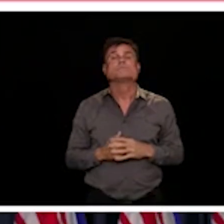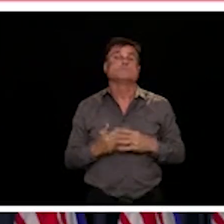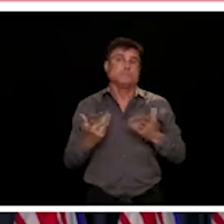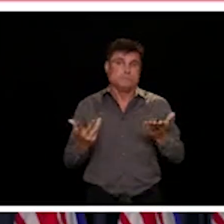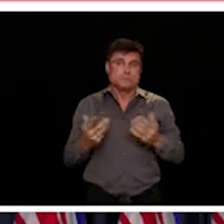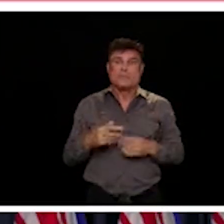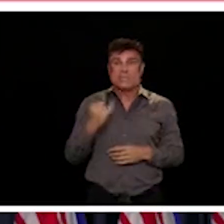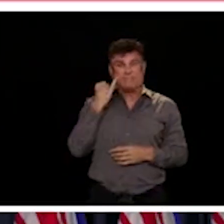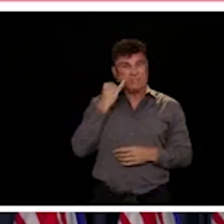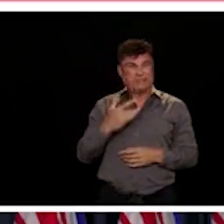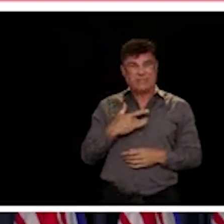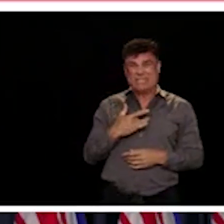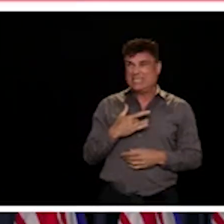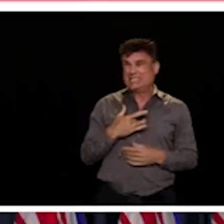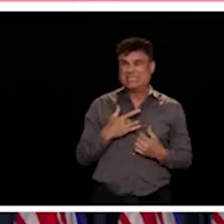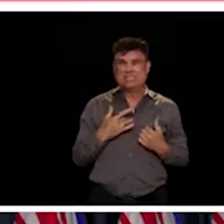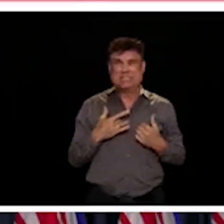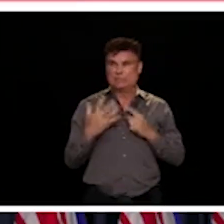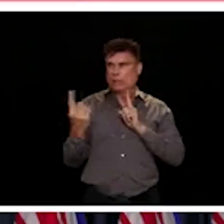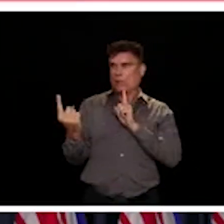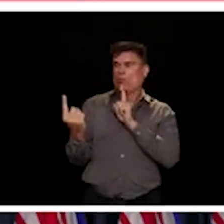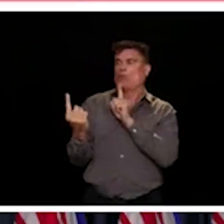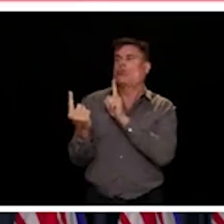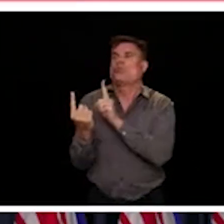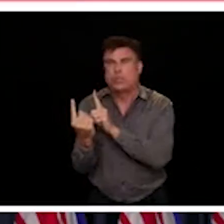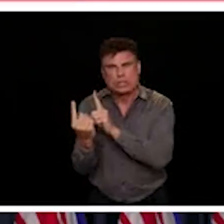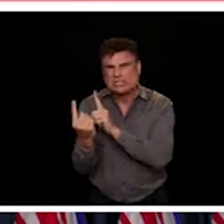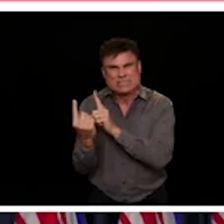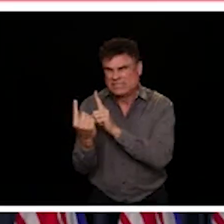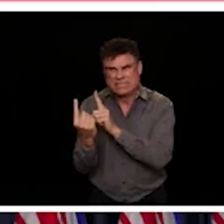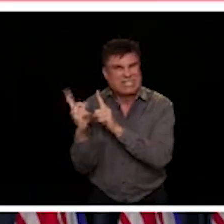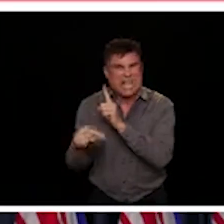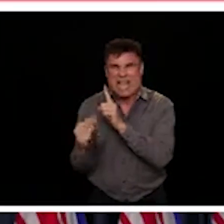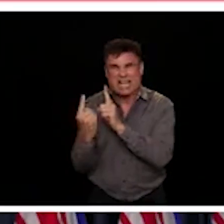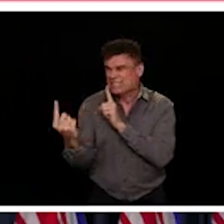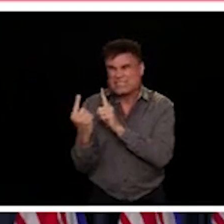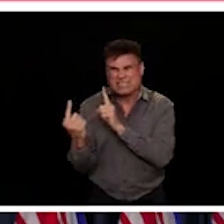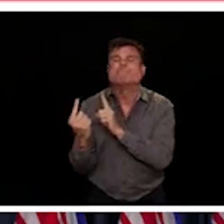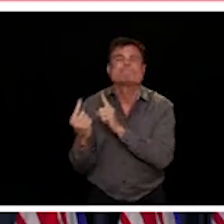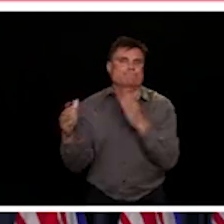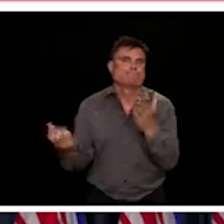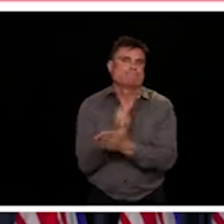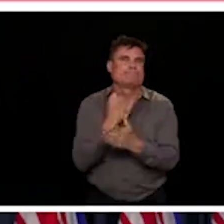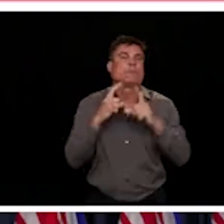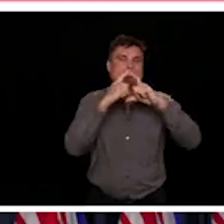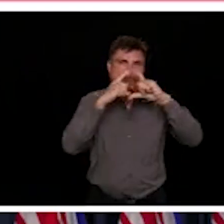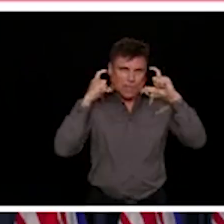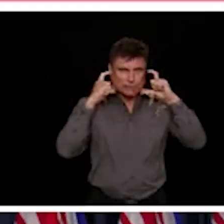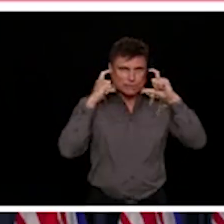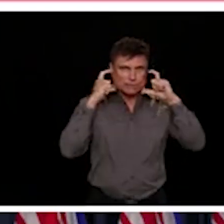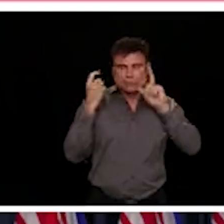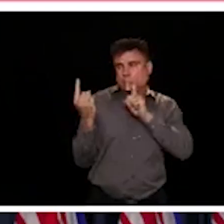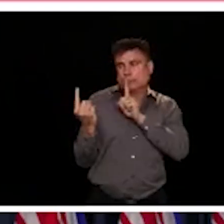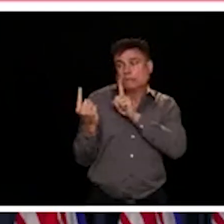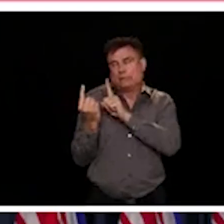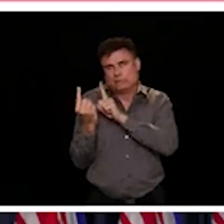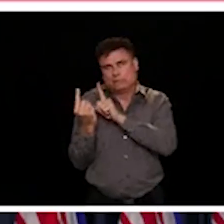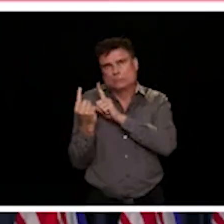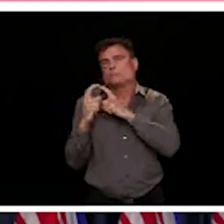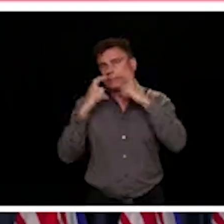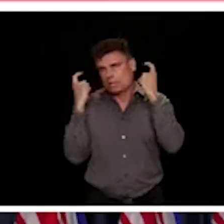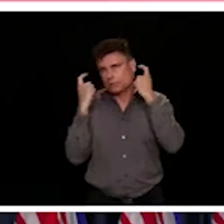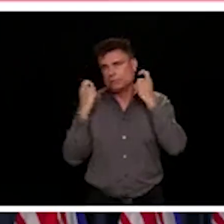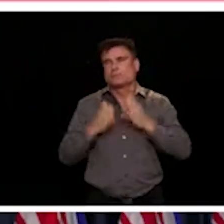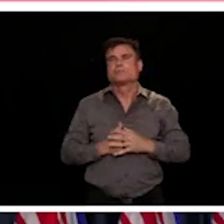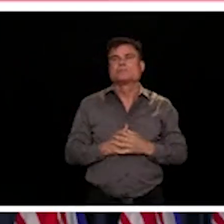maintain a safe distance. As individuals, we also have an important role to play in contact tracing. It is, in public